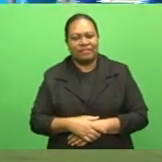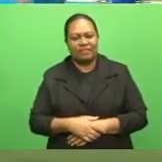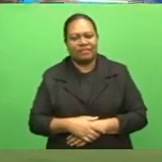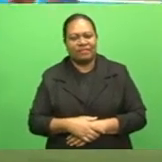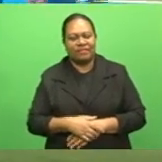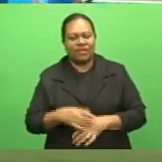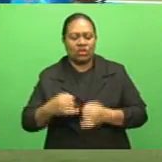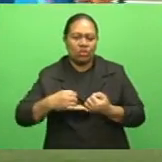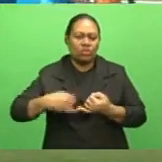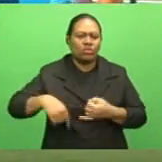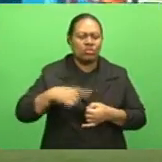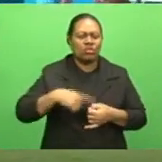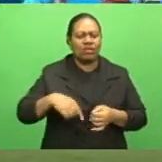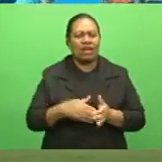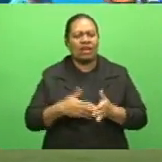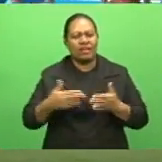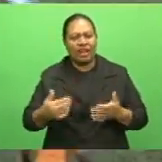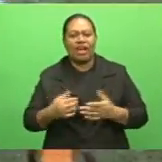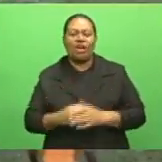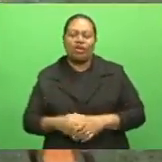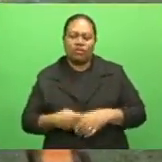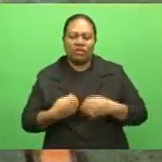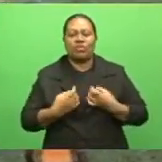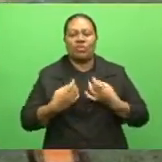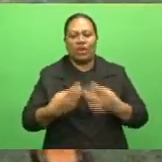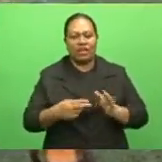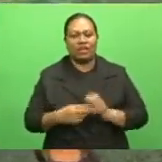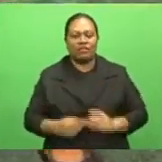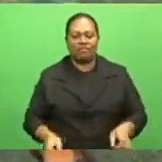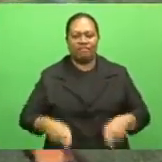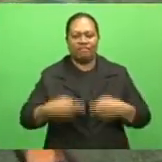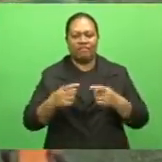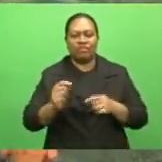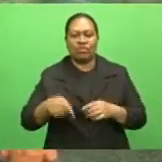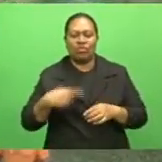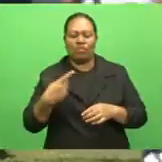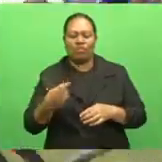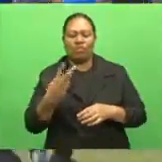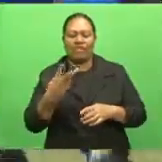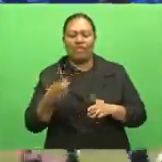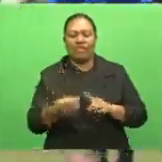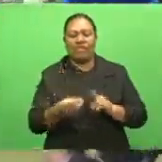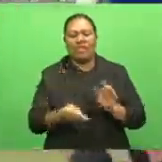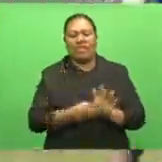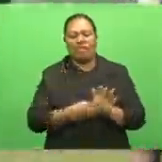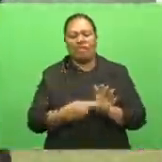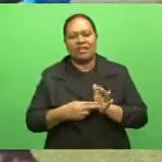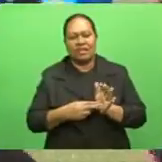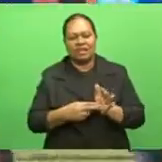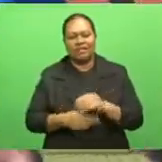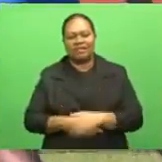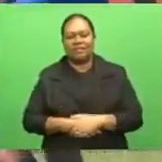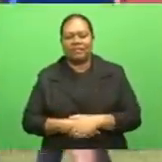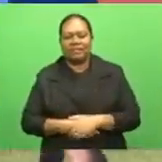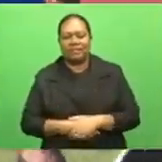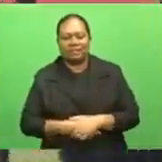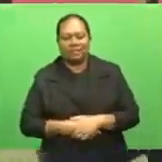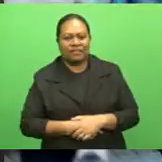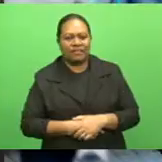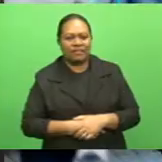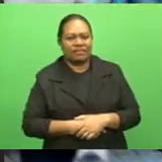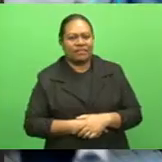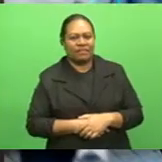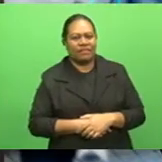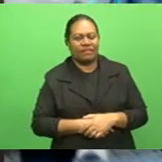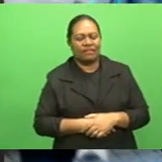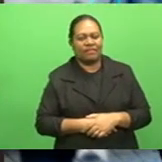Suva is set to face Nandi at Prince Charles Park tomorrow at 3pm. Karleini Tavi, FBC Sports.